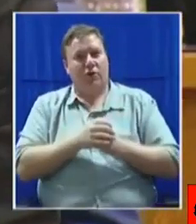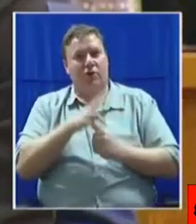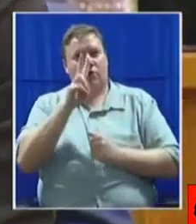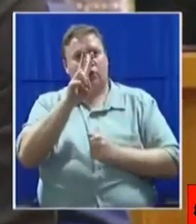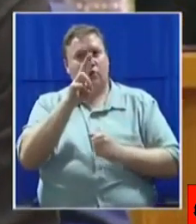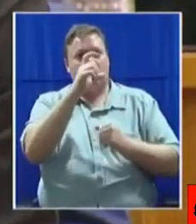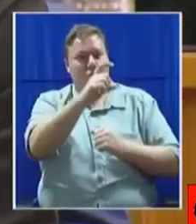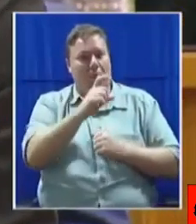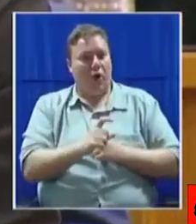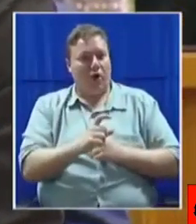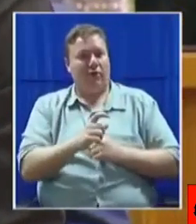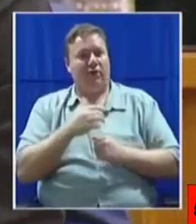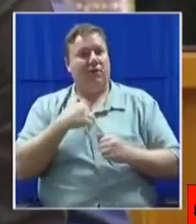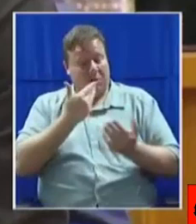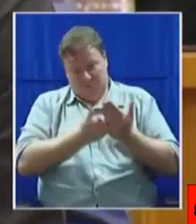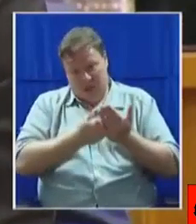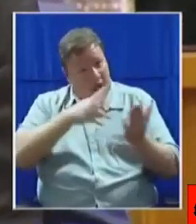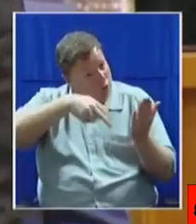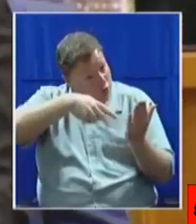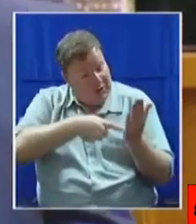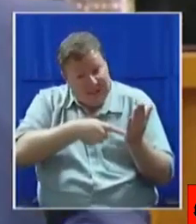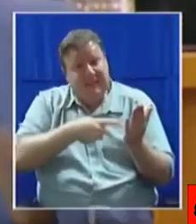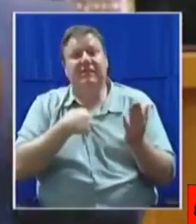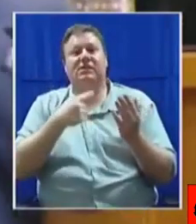long. We don't mind waiting while the President reads and he can then answer.